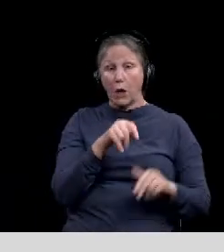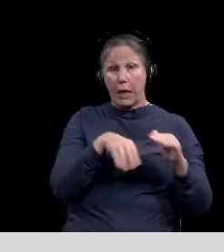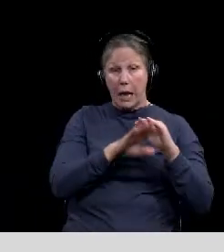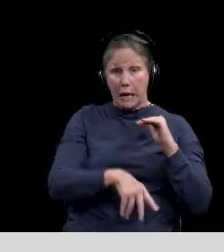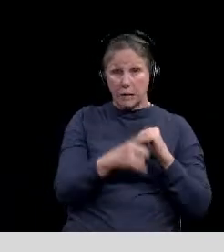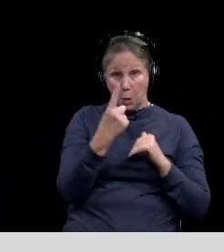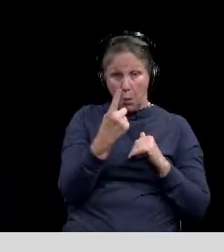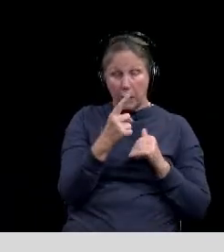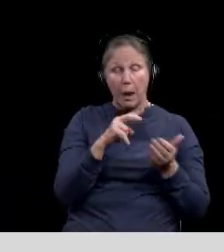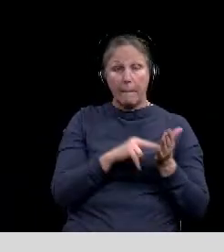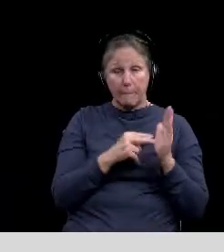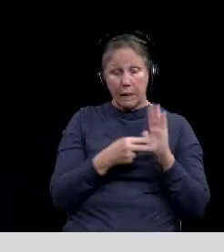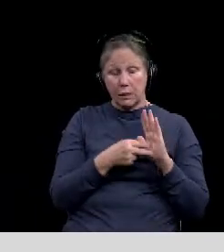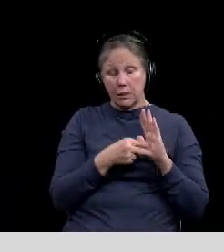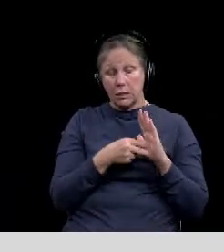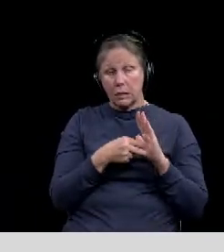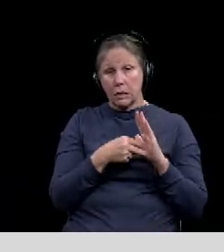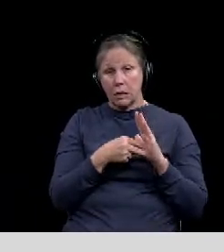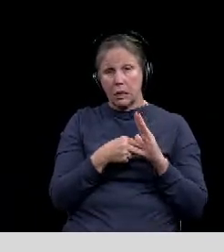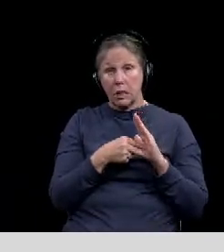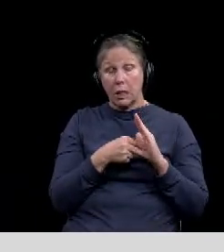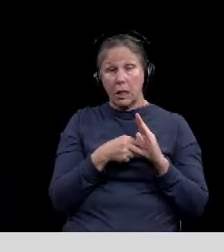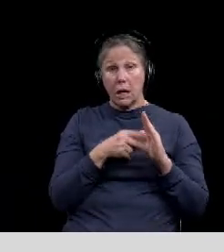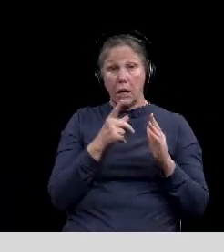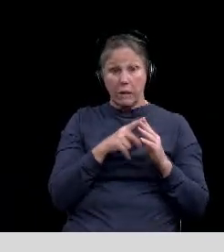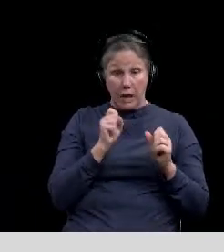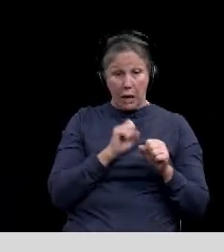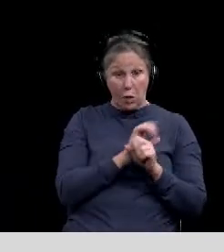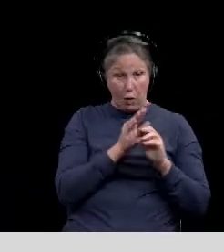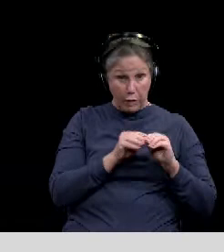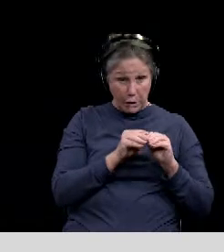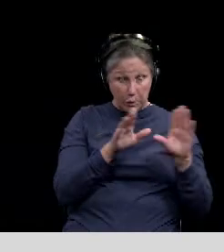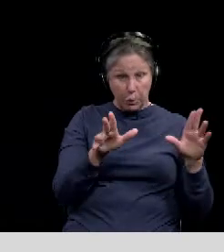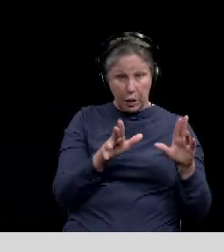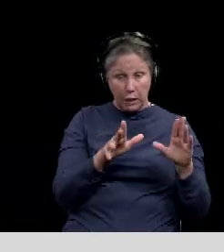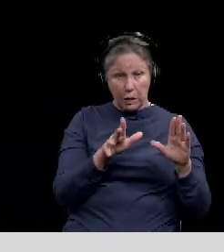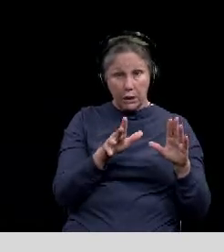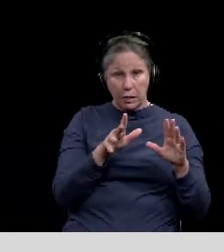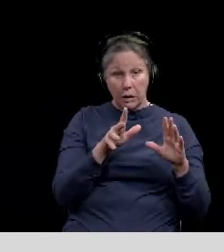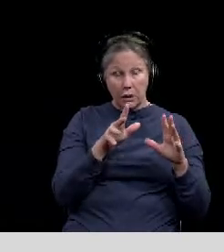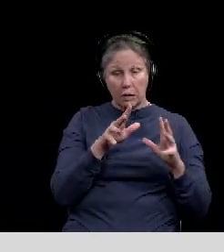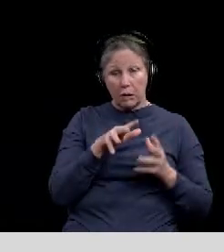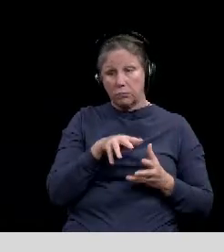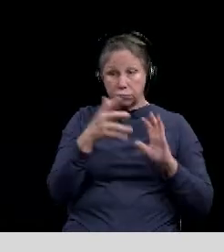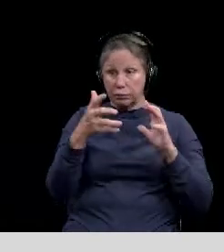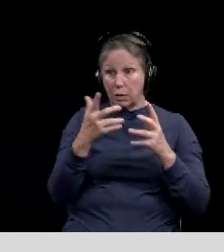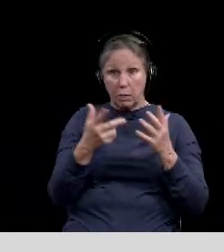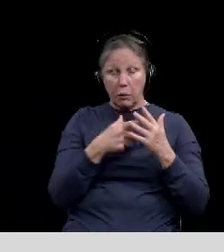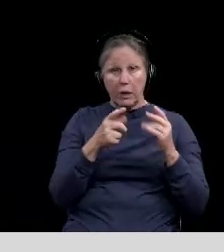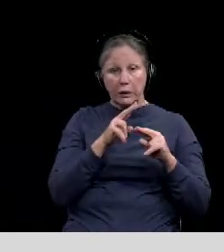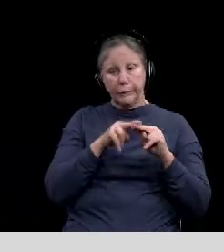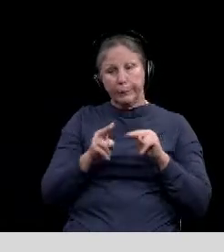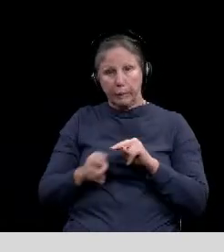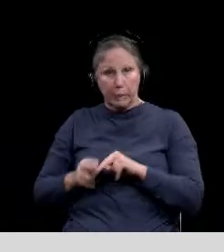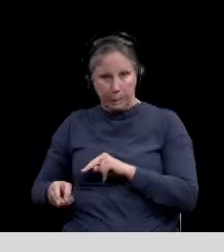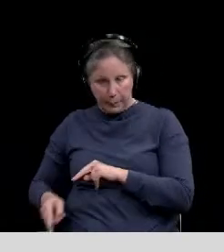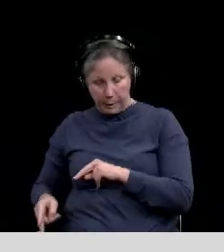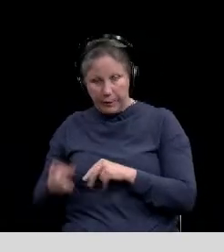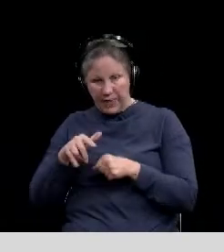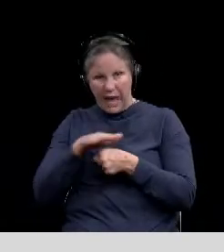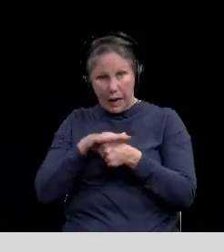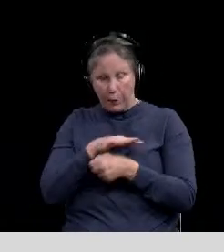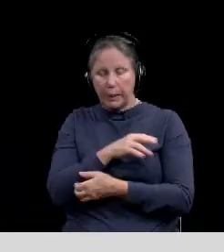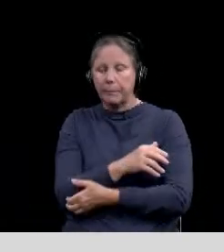than one means that the epidemic is, or rather the pandemic or COVID is decreasing in a particular